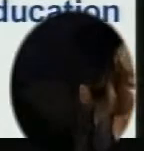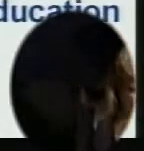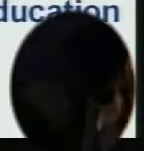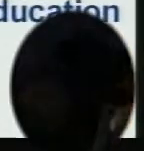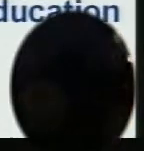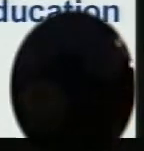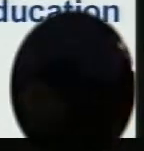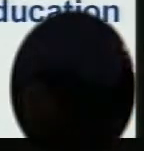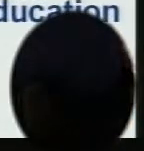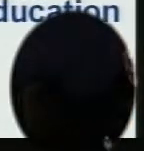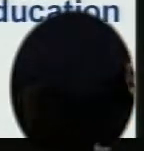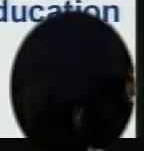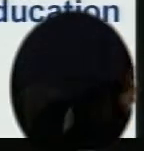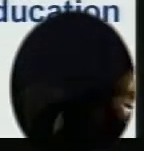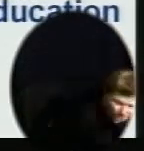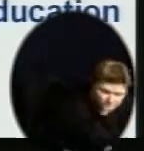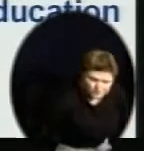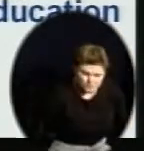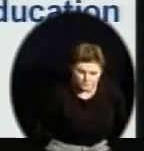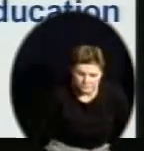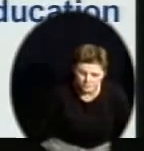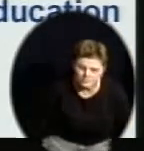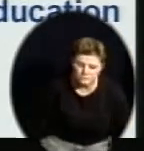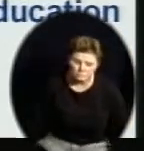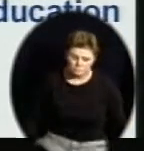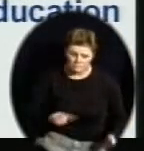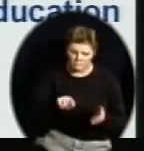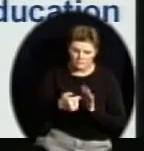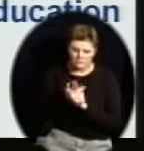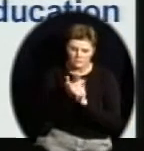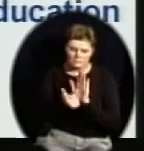as that is defined in this law.